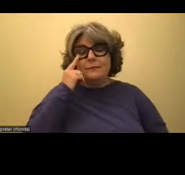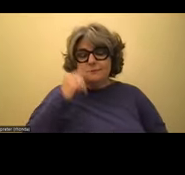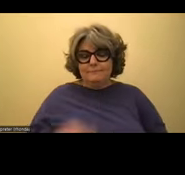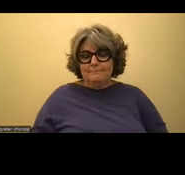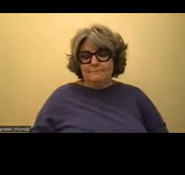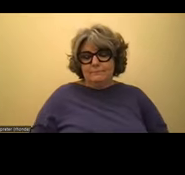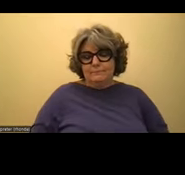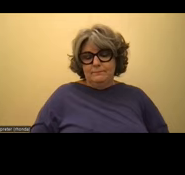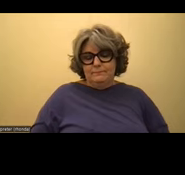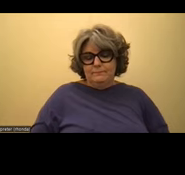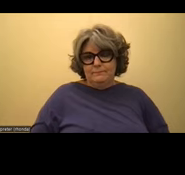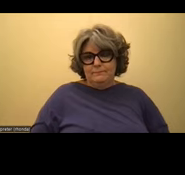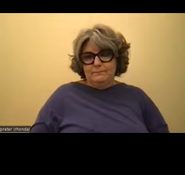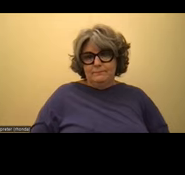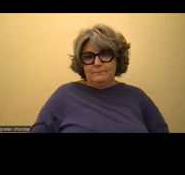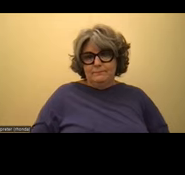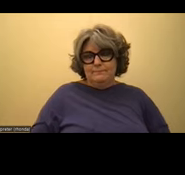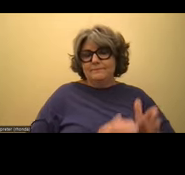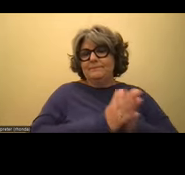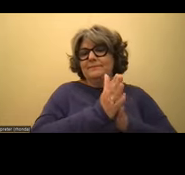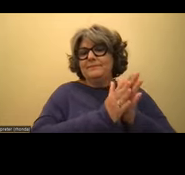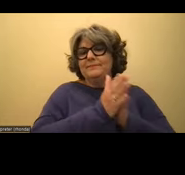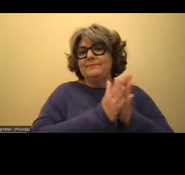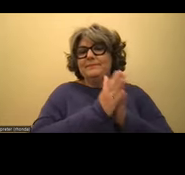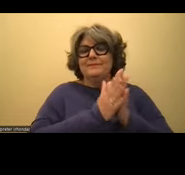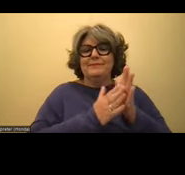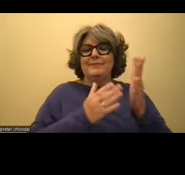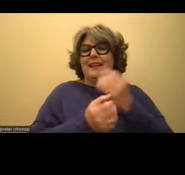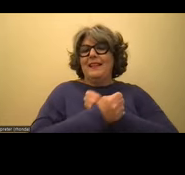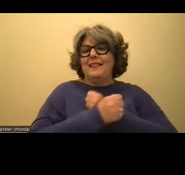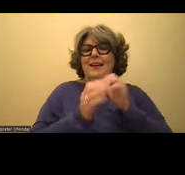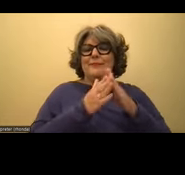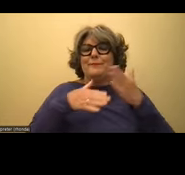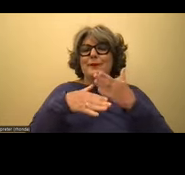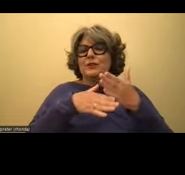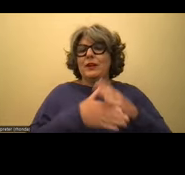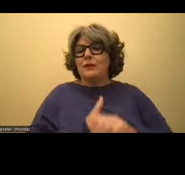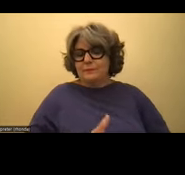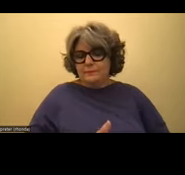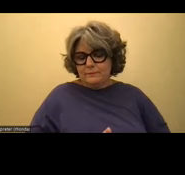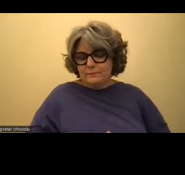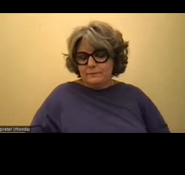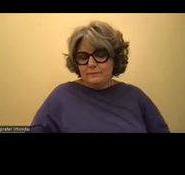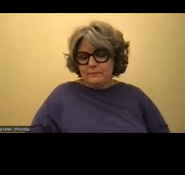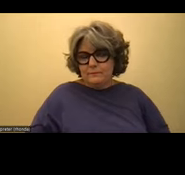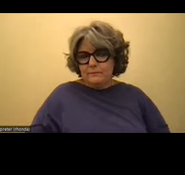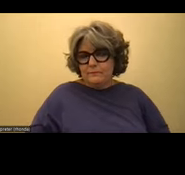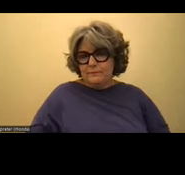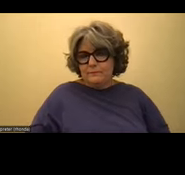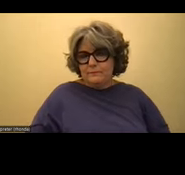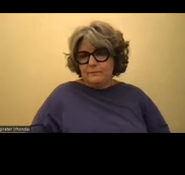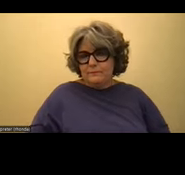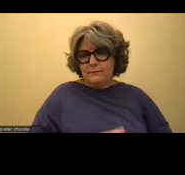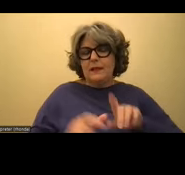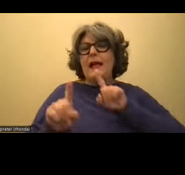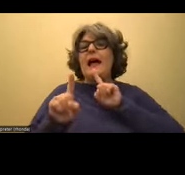Sorry, I'm clearly very passionate about Bookshare. No, we're good, we're happy to have you. So there was a question and I answered